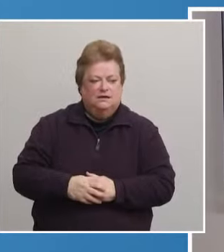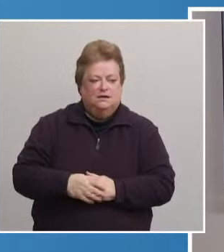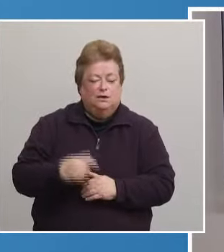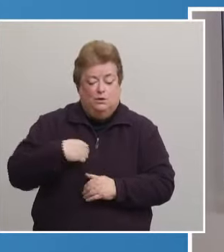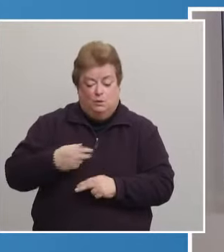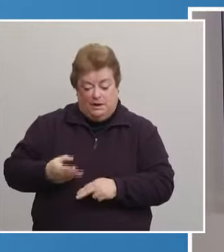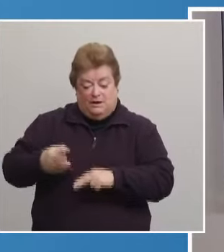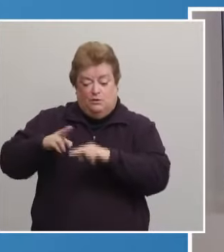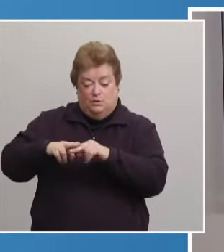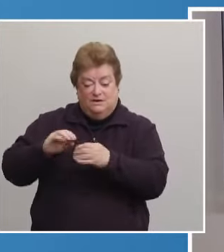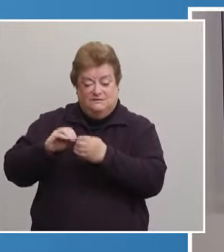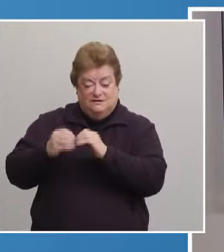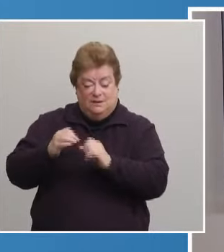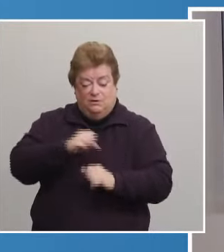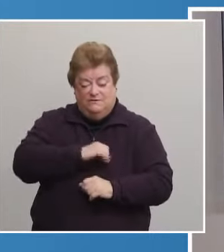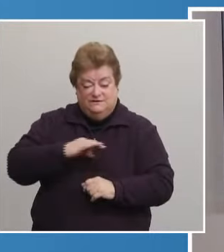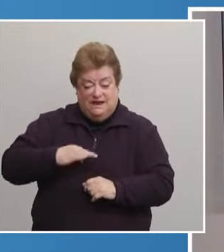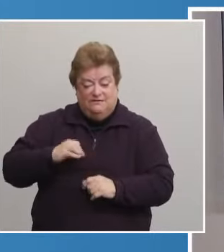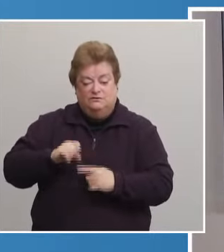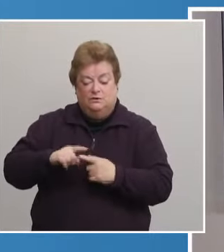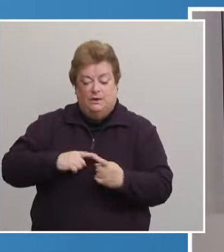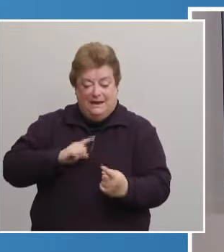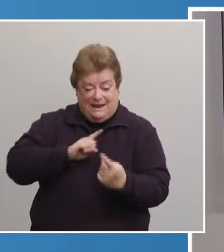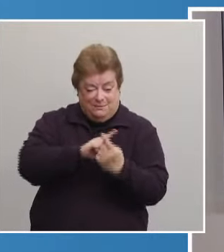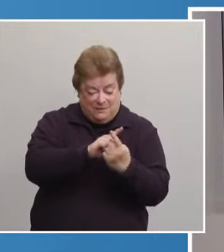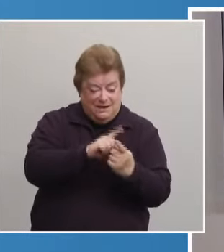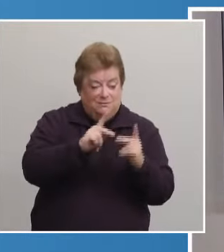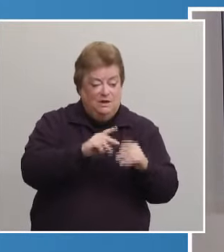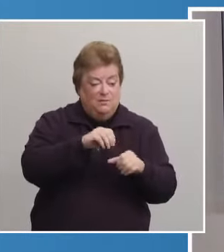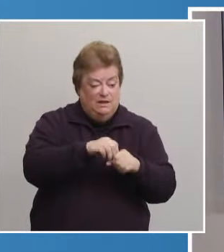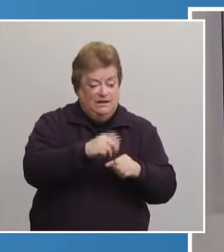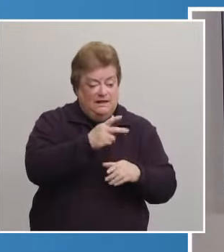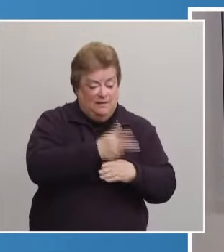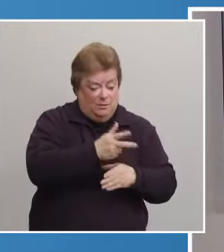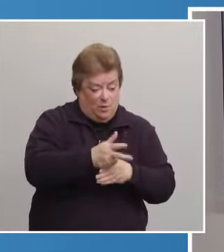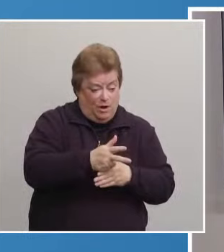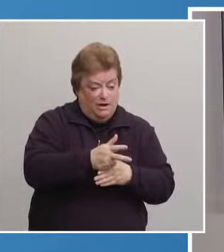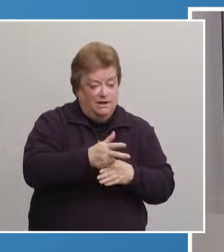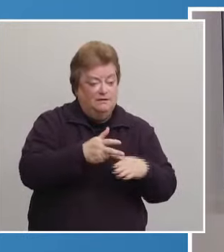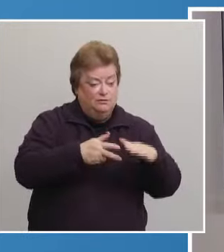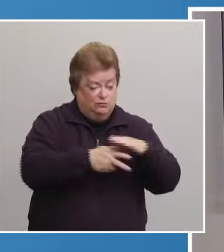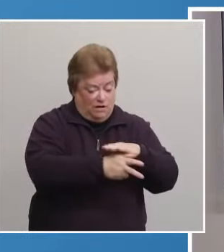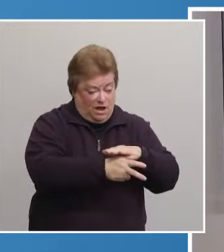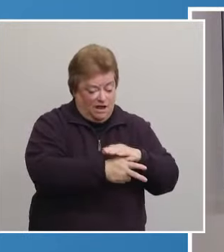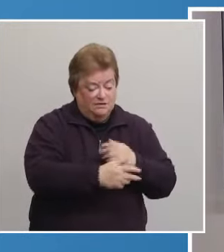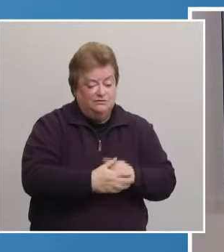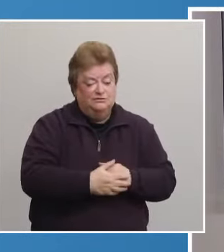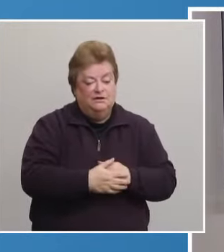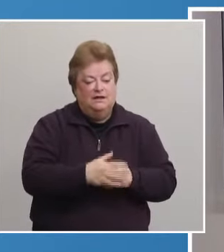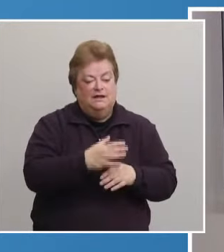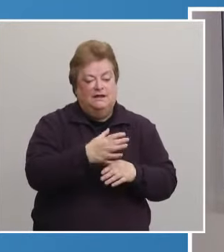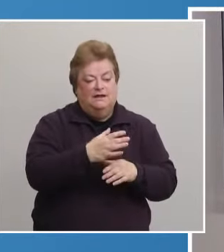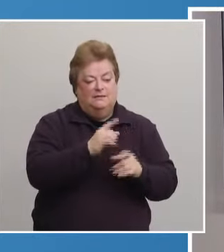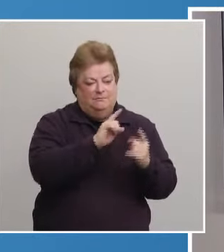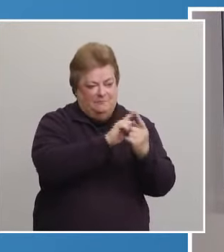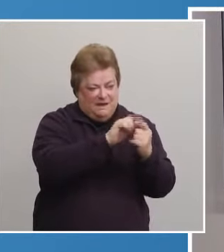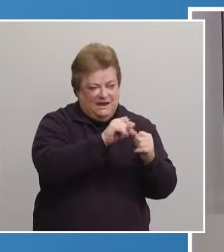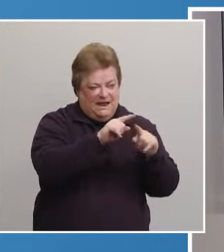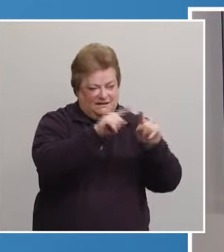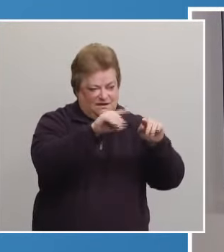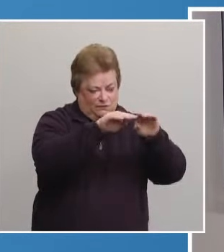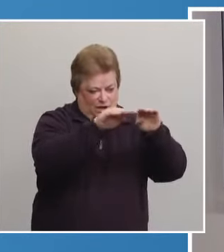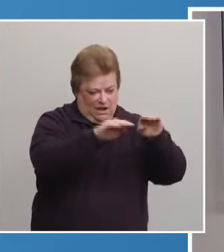more staff so that we can meet people, uh, in the parking garage, being able to get them in at the different levels and down to the floor,